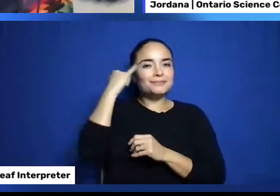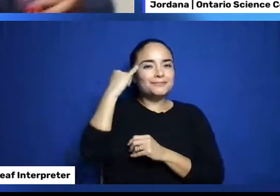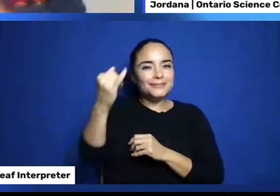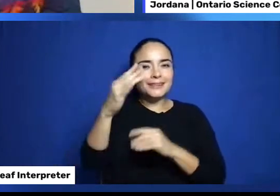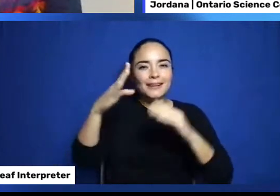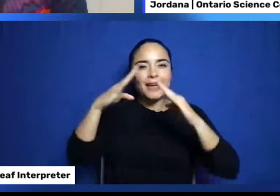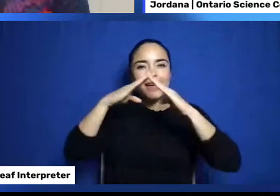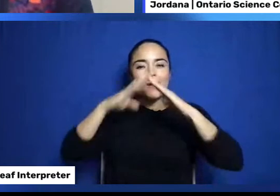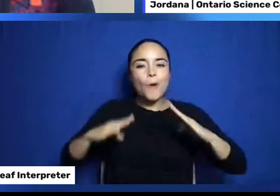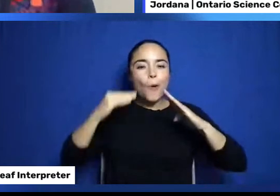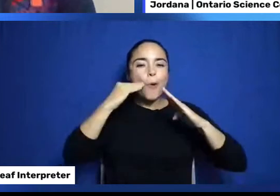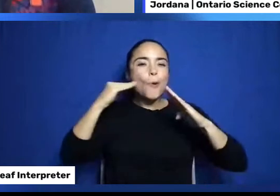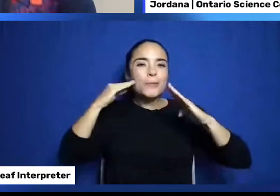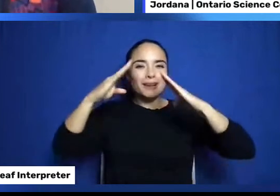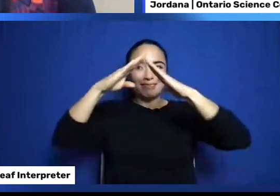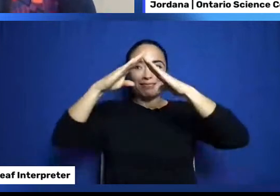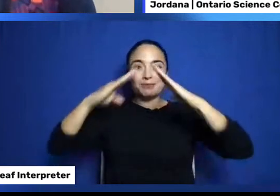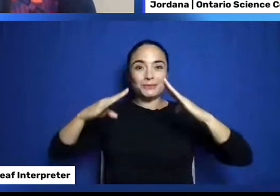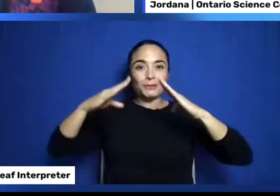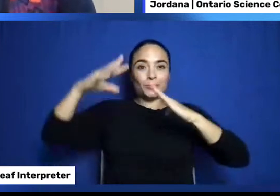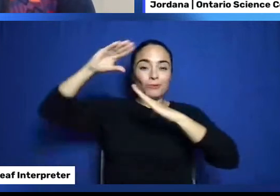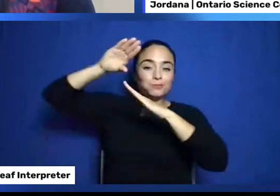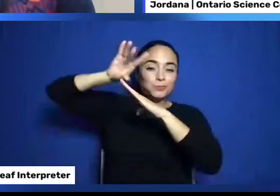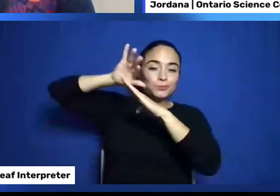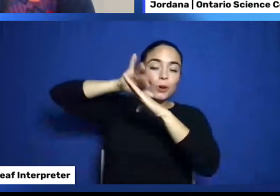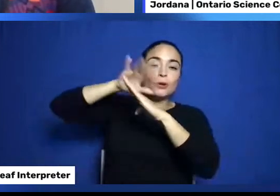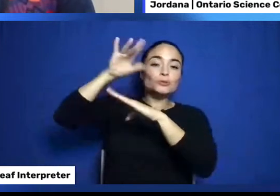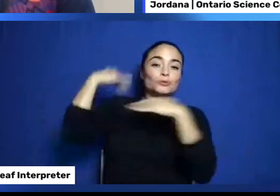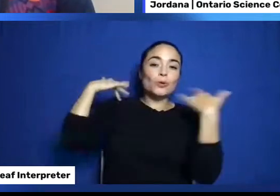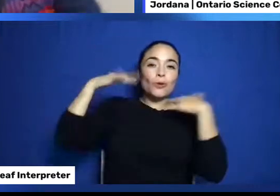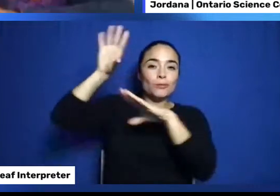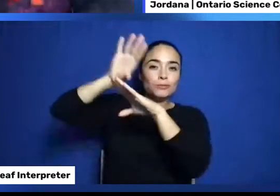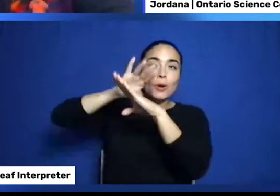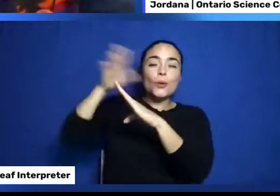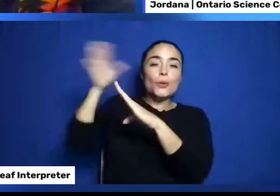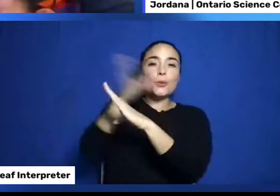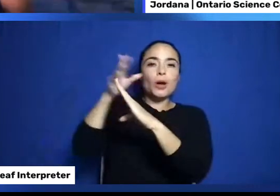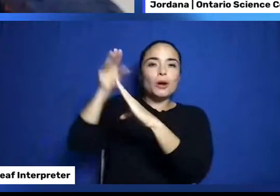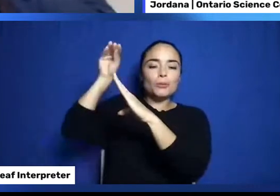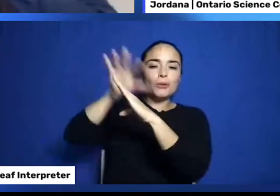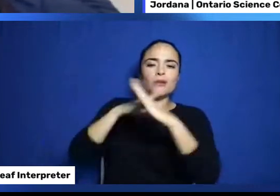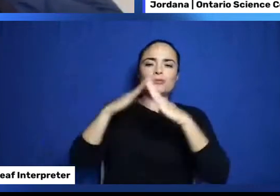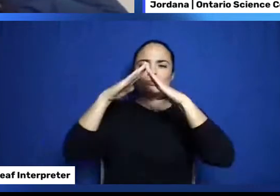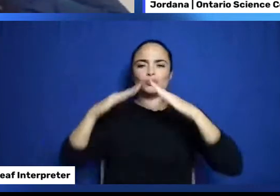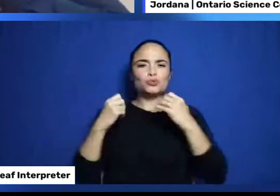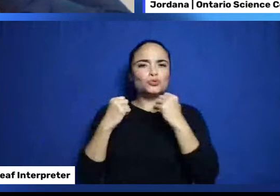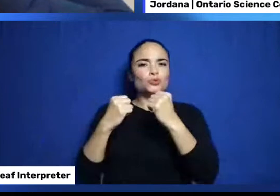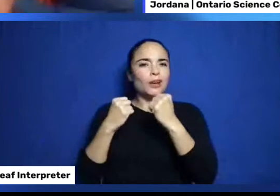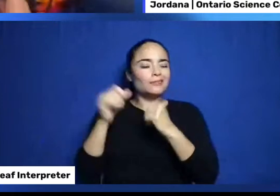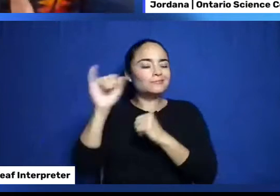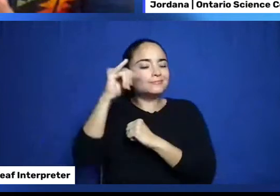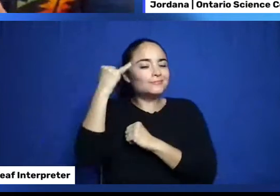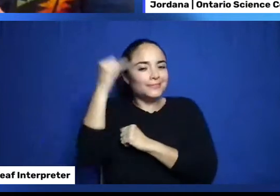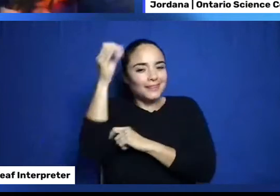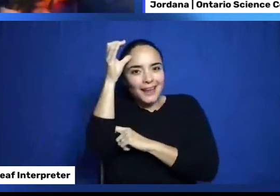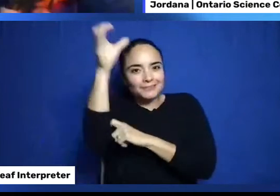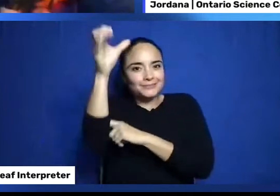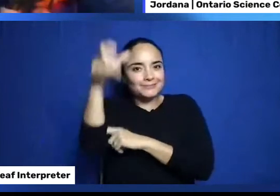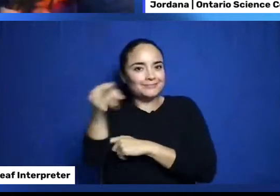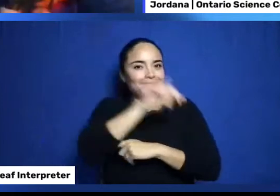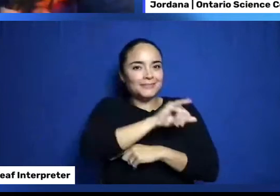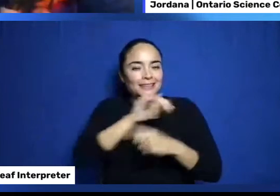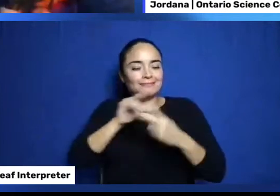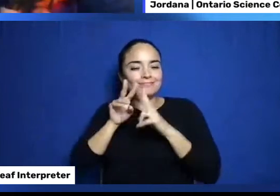skin is kind of strong enough. To support it. it won't kind of collapse. Exactly. And we have to remember. Animal skin.